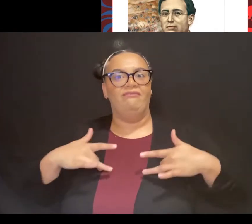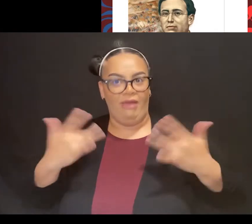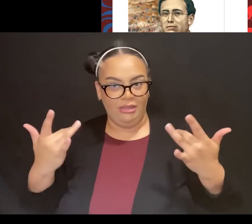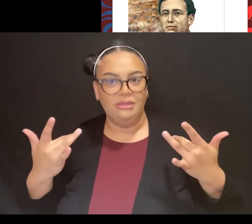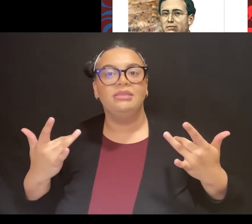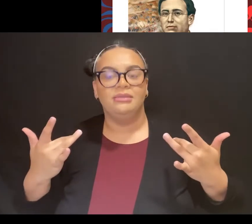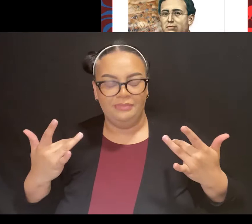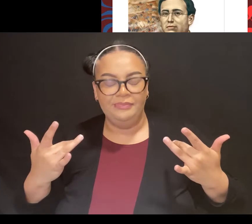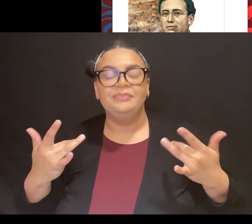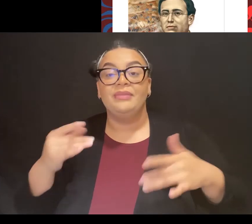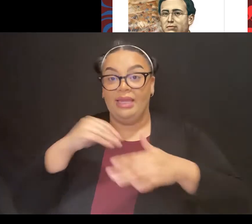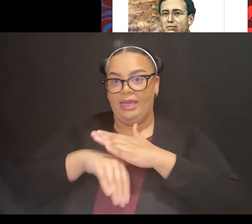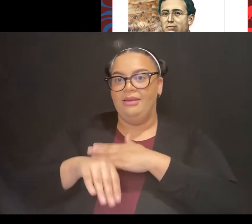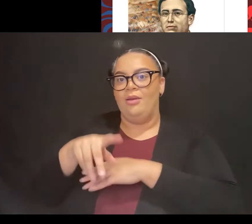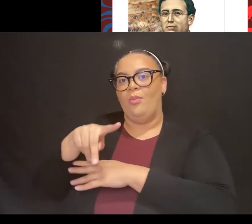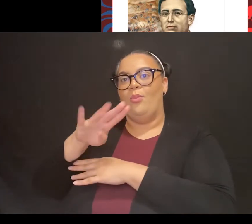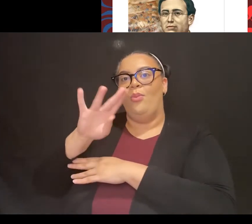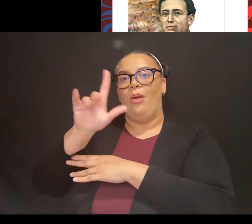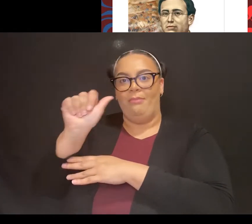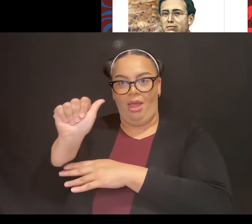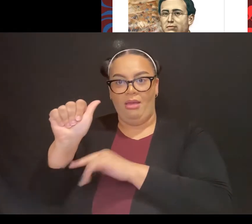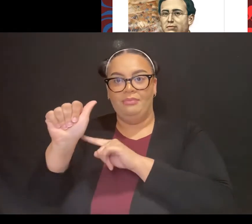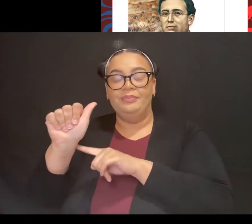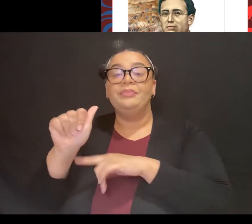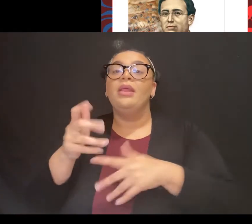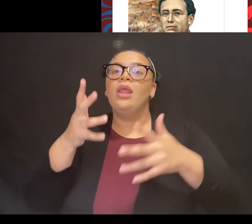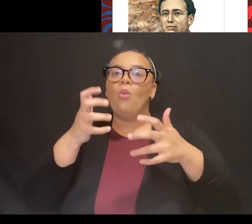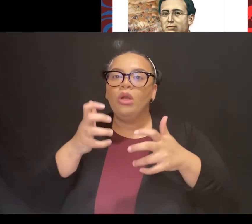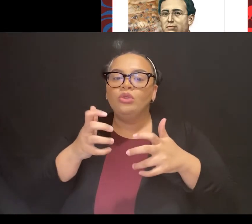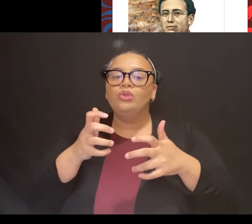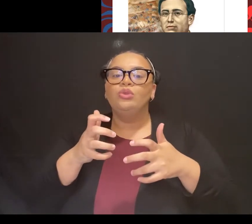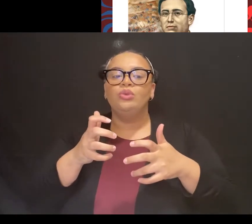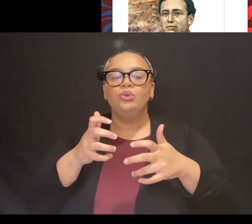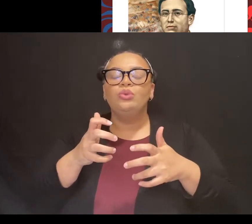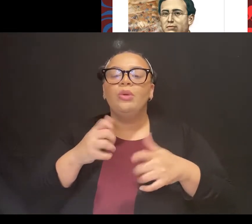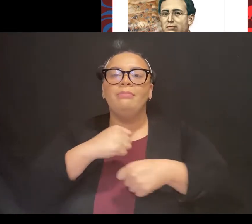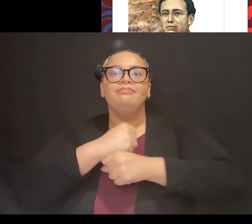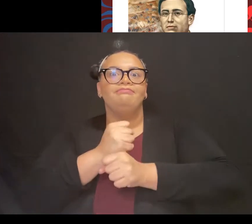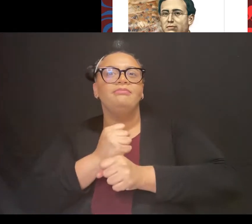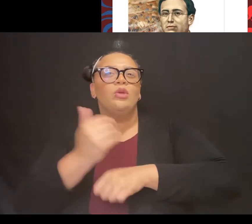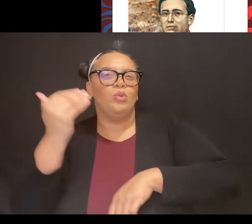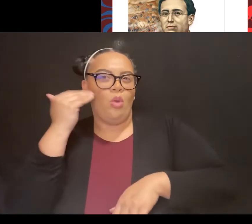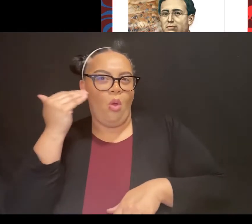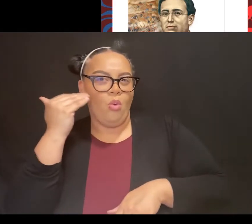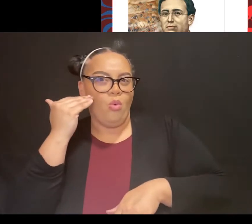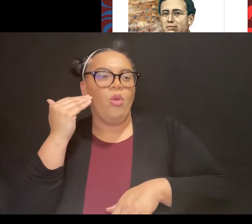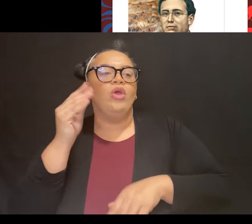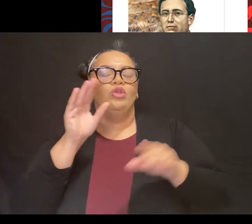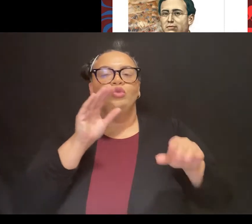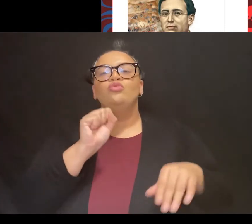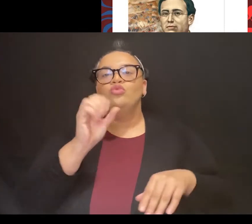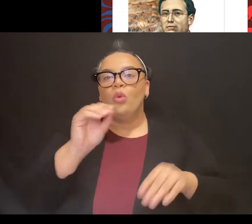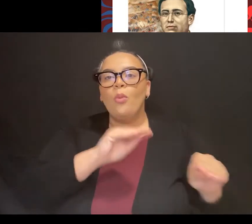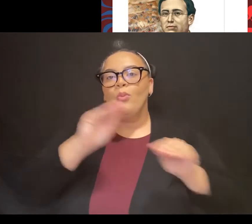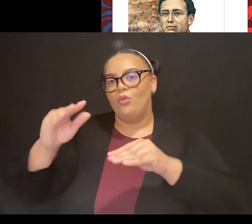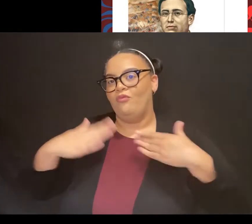wanted to signify that by moving his body there. So a monument was erected in Mexico City.